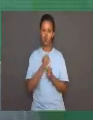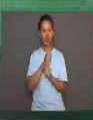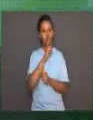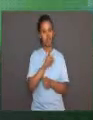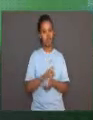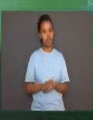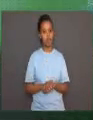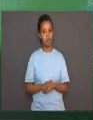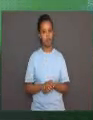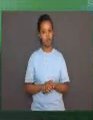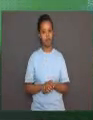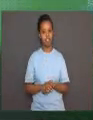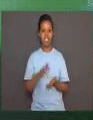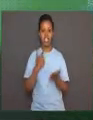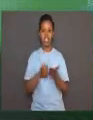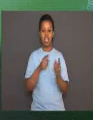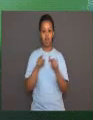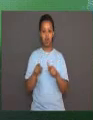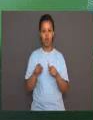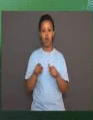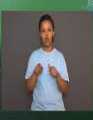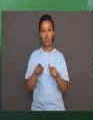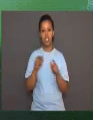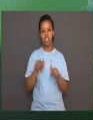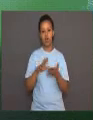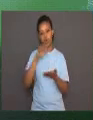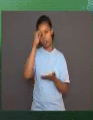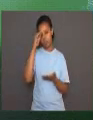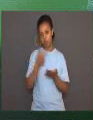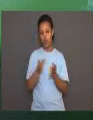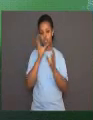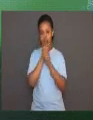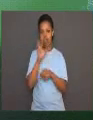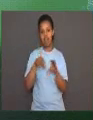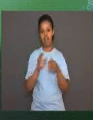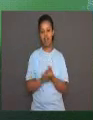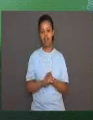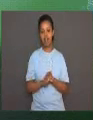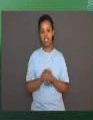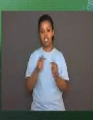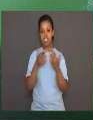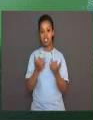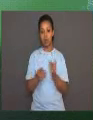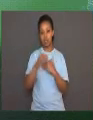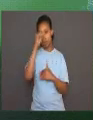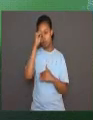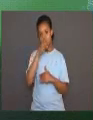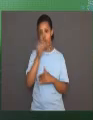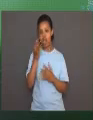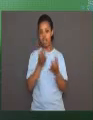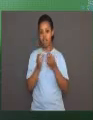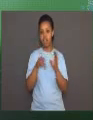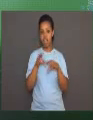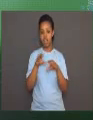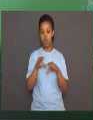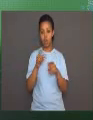This brings us to the end of our lesson for today. We learned and defined